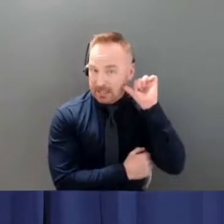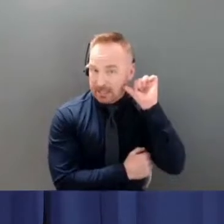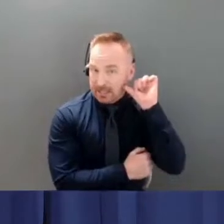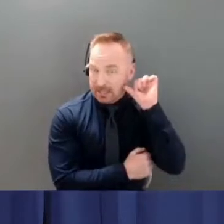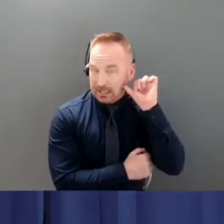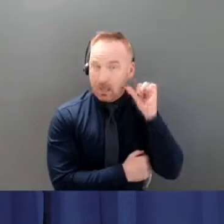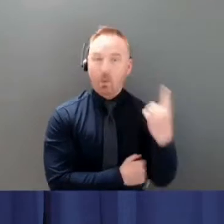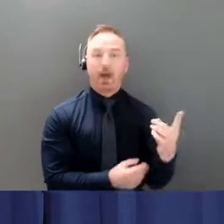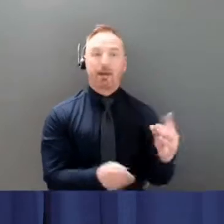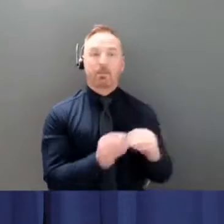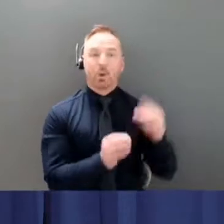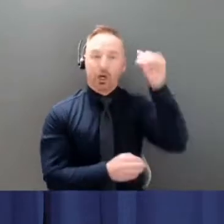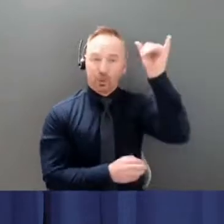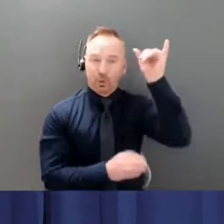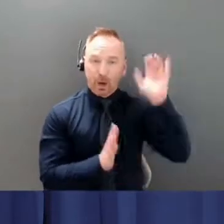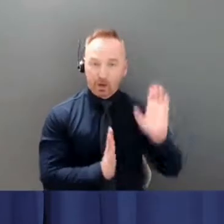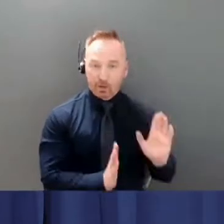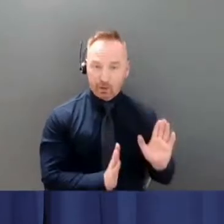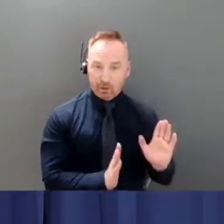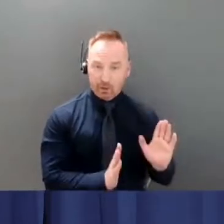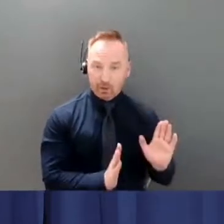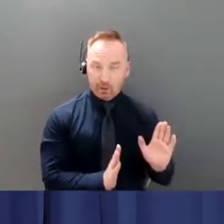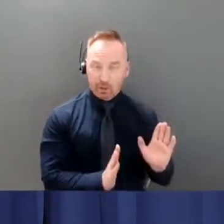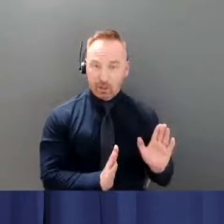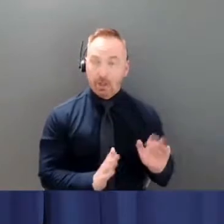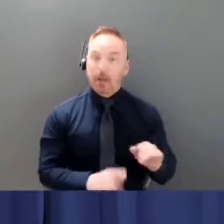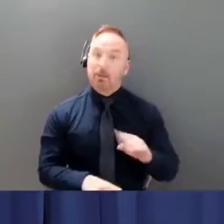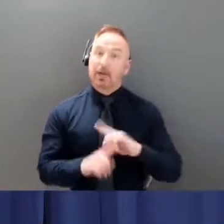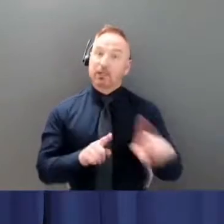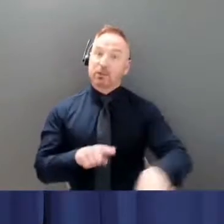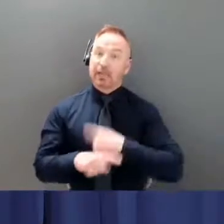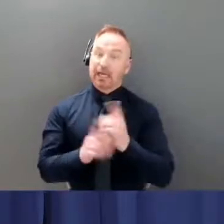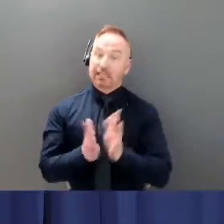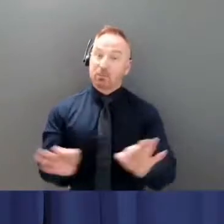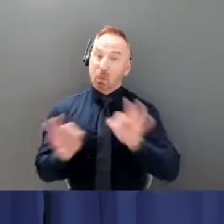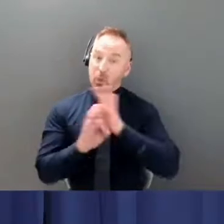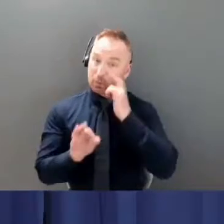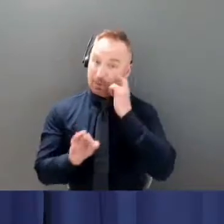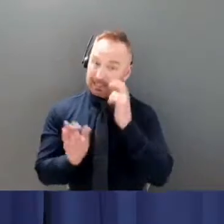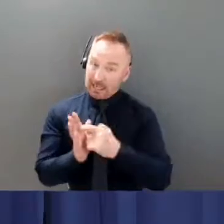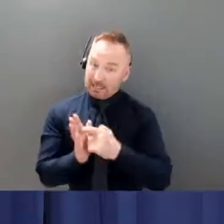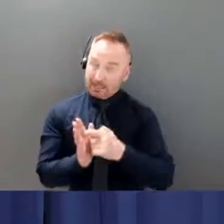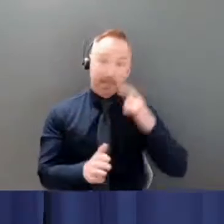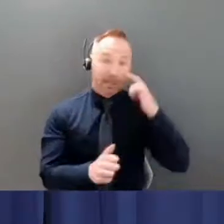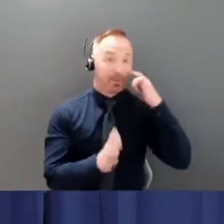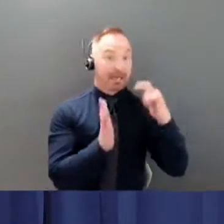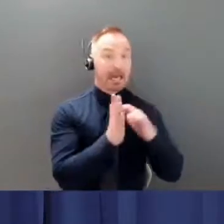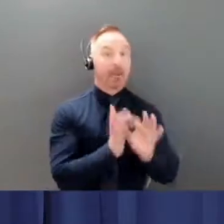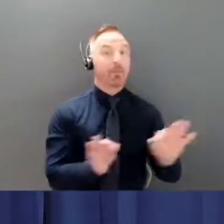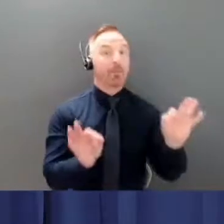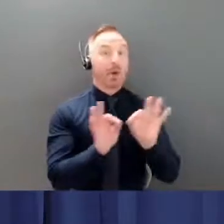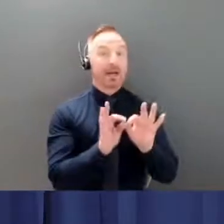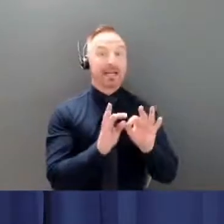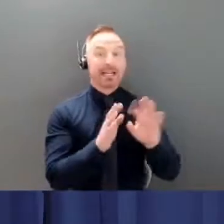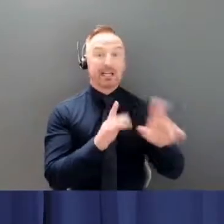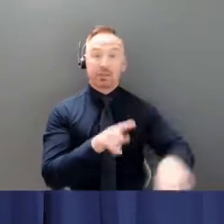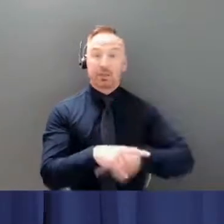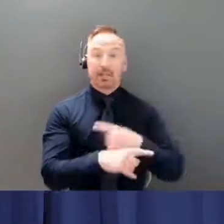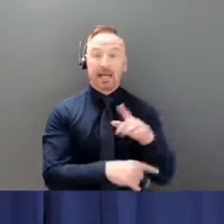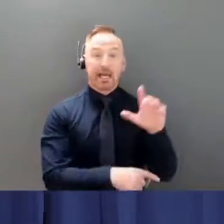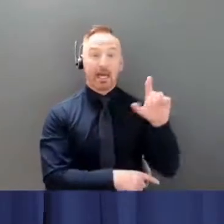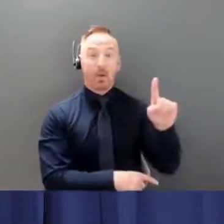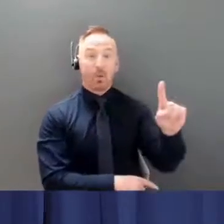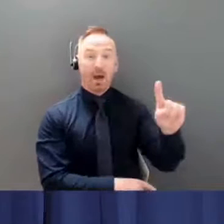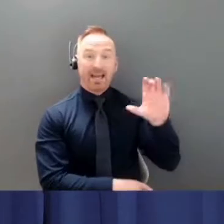of note, and it is also a day of note because this is our hundredth live stream event since